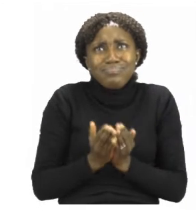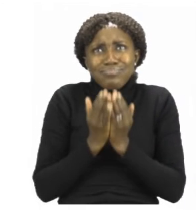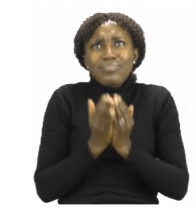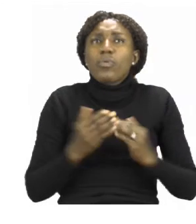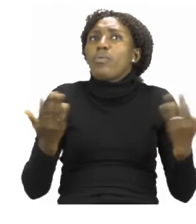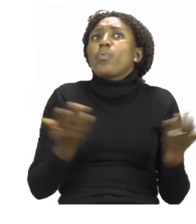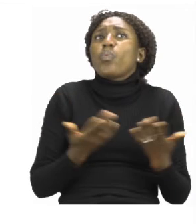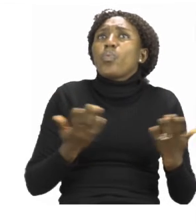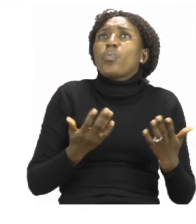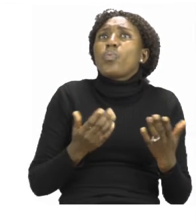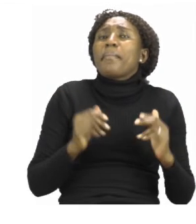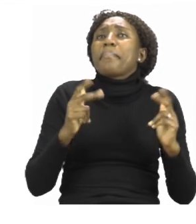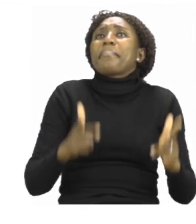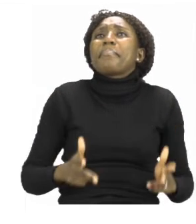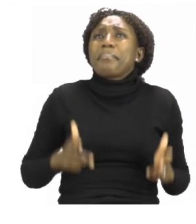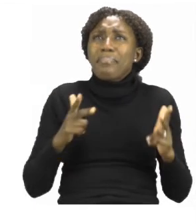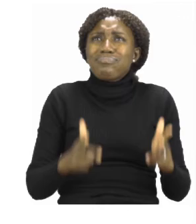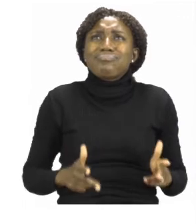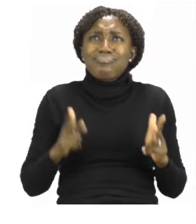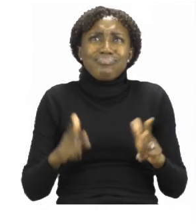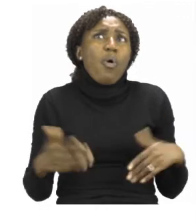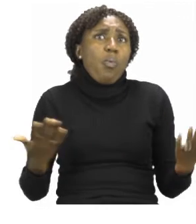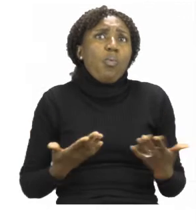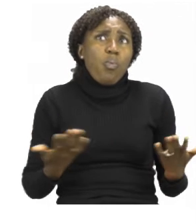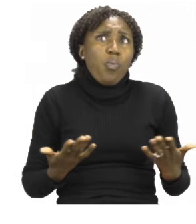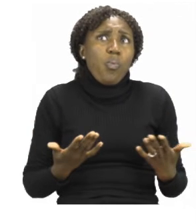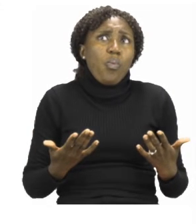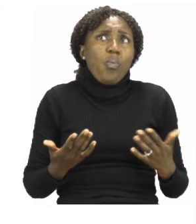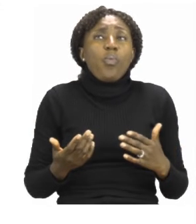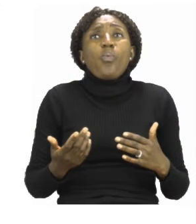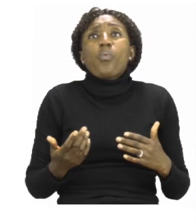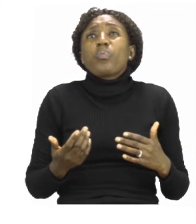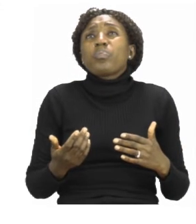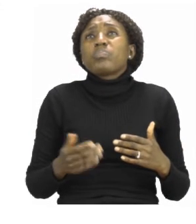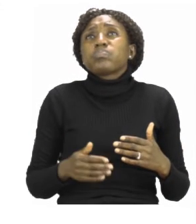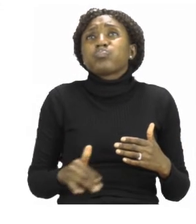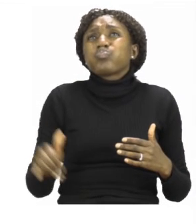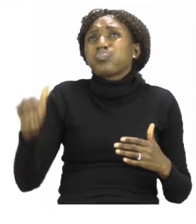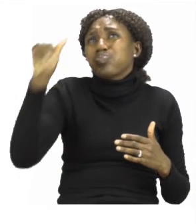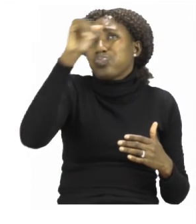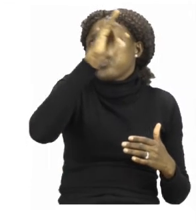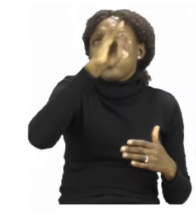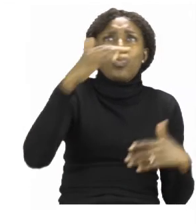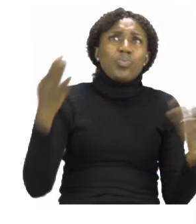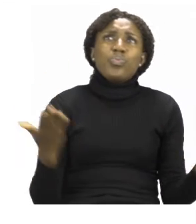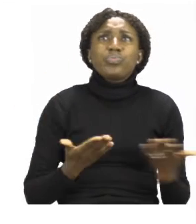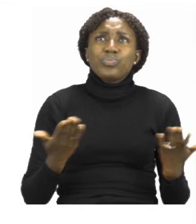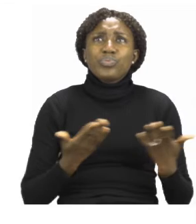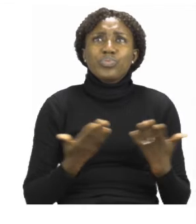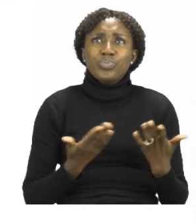Where will you use a train? And where will you use an aeroplane?